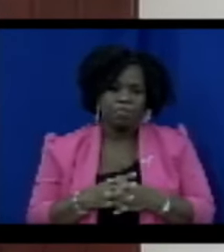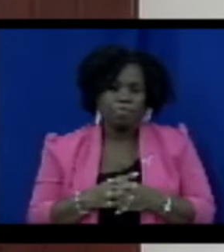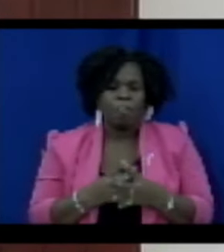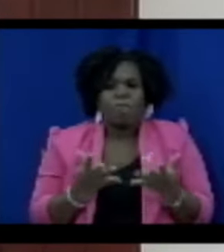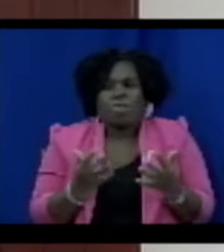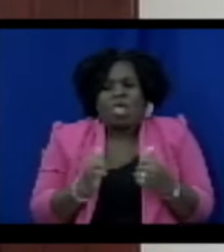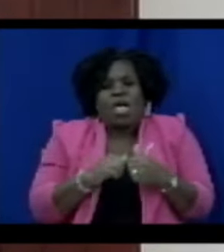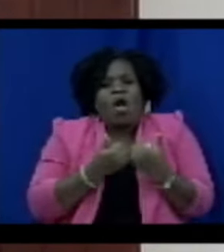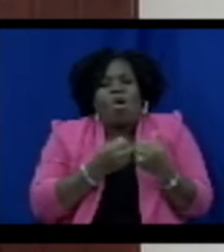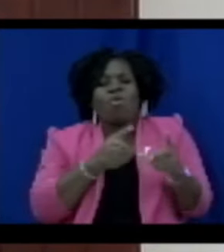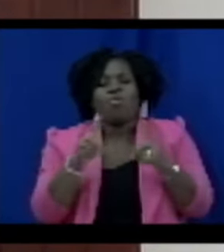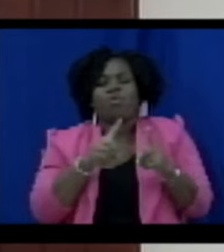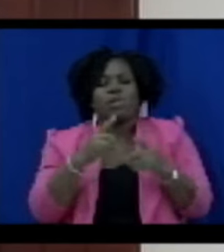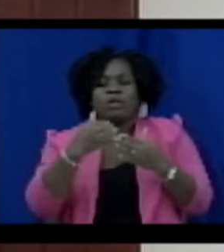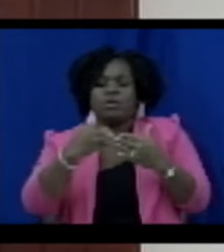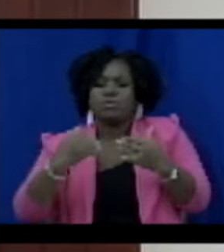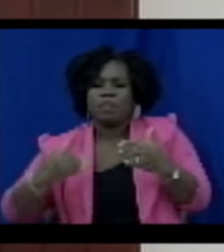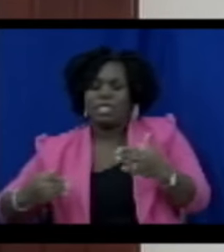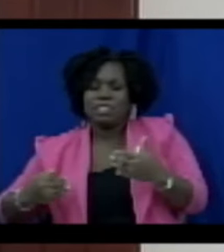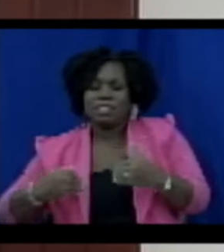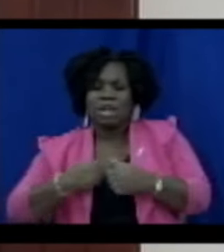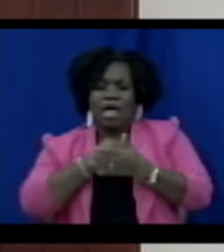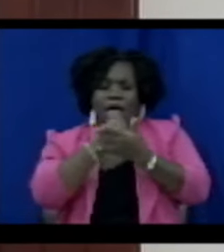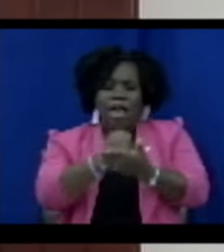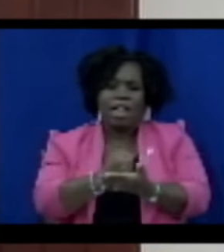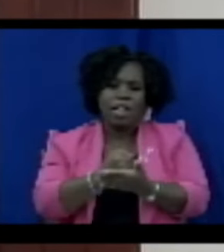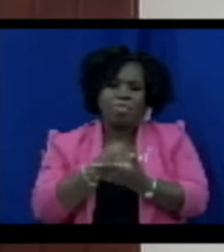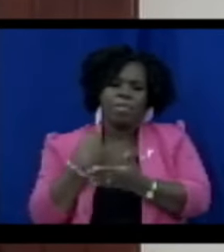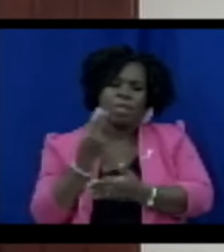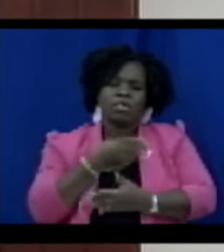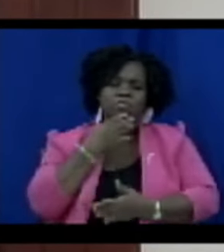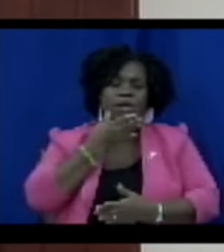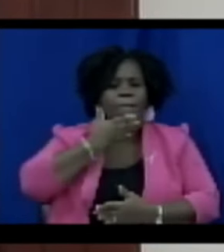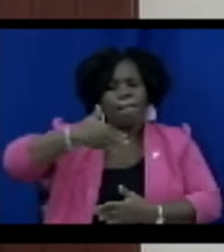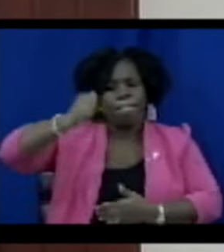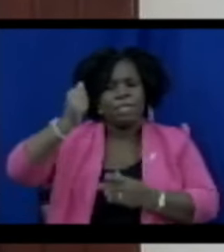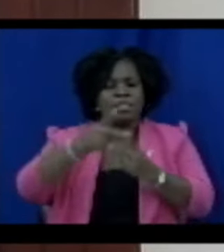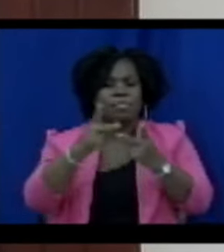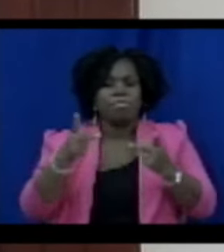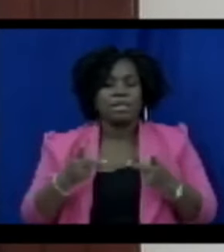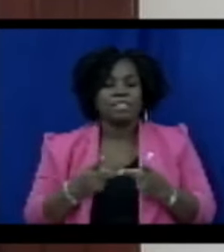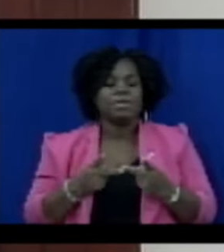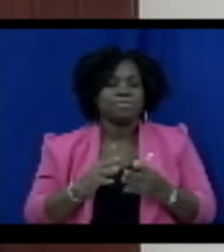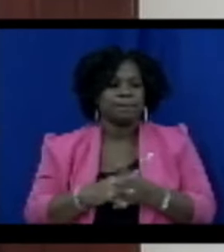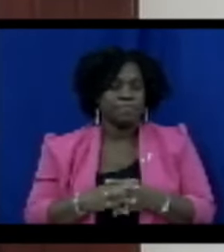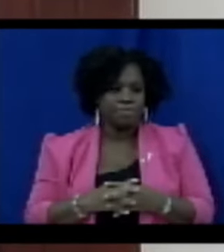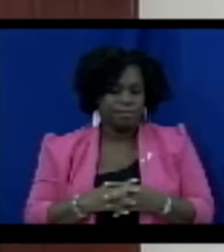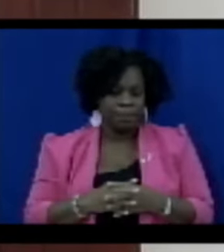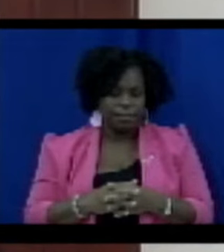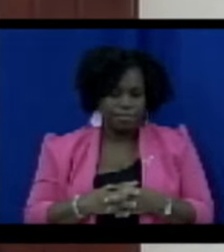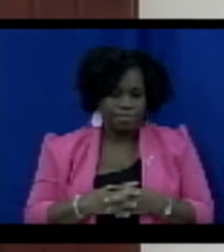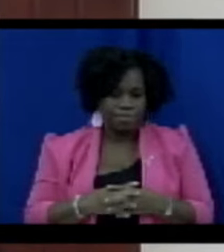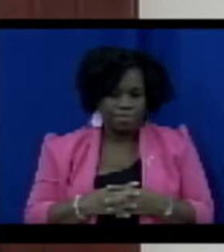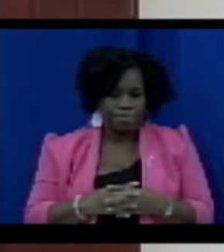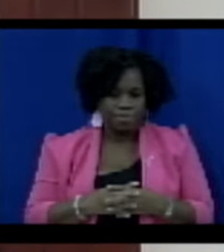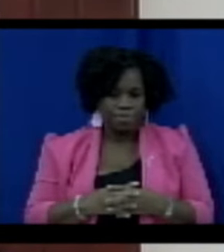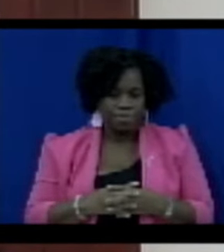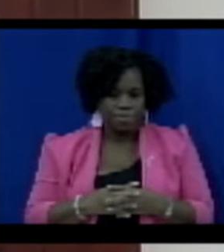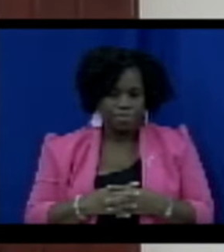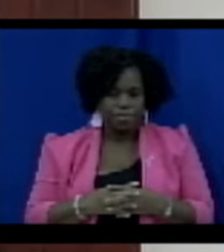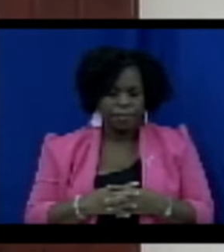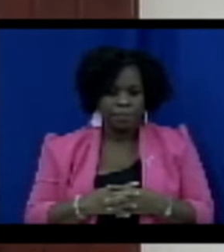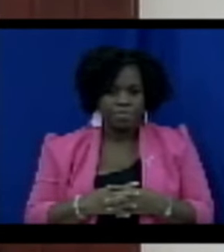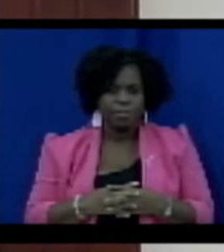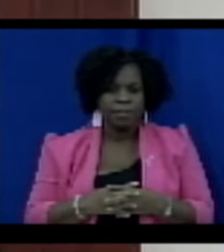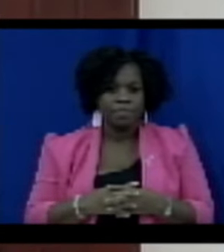like this take us towards a sustainable island state? The proposed amendment of the definition of tainted property within our proceeds of crime legislation